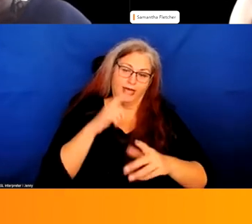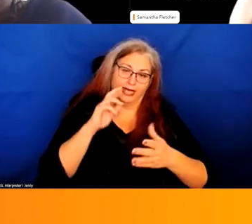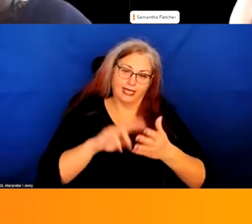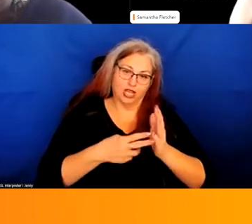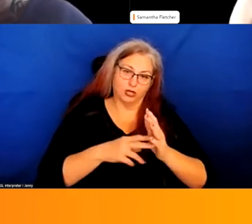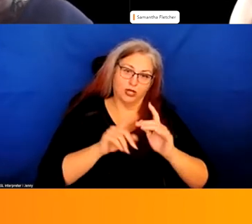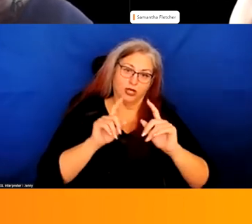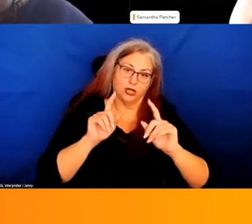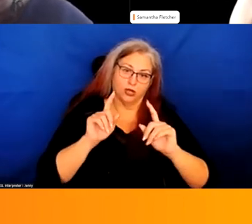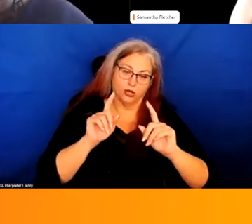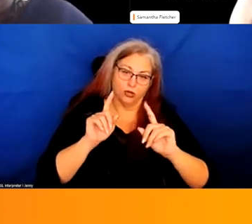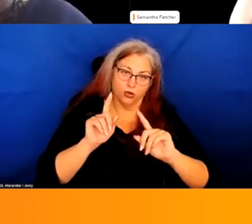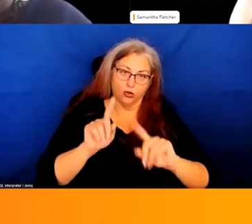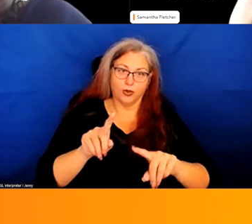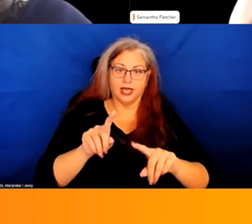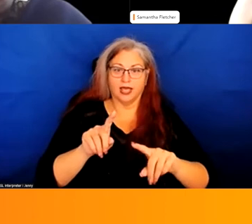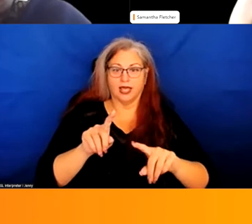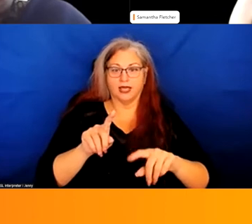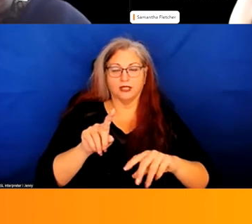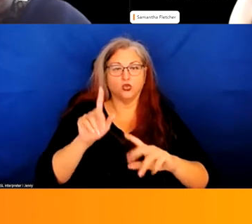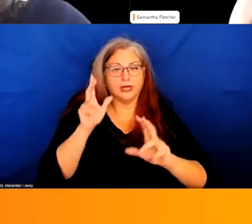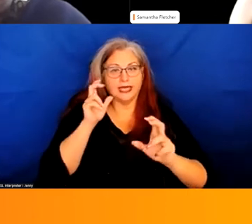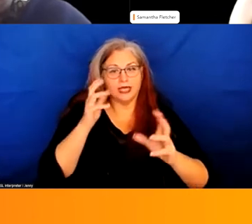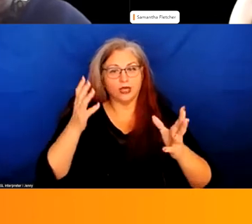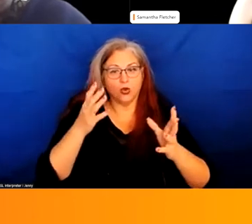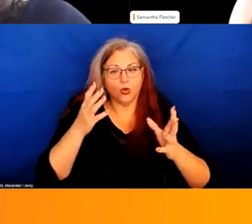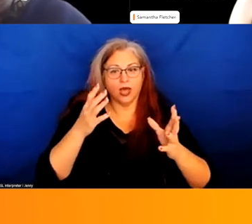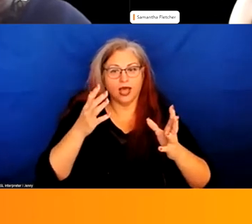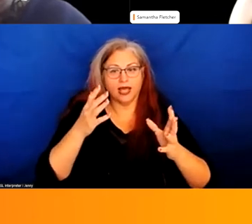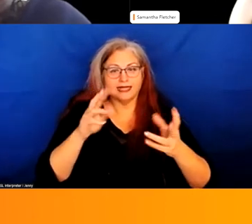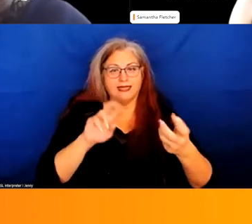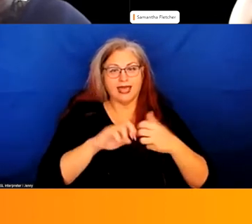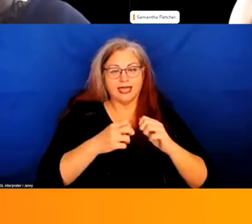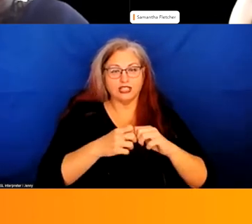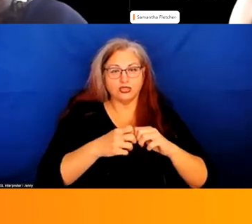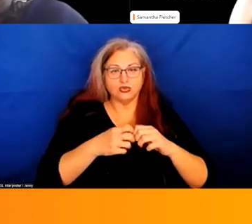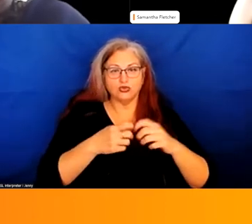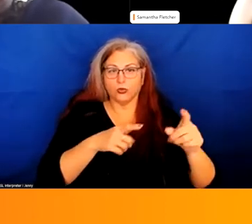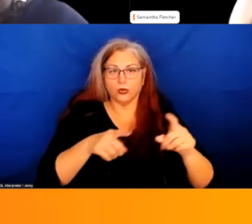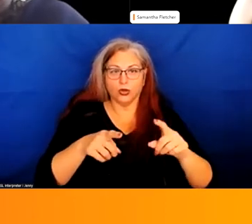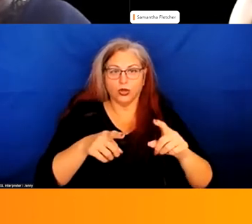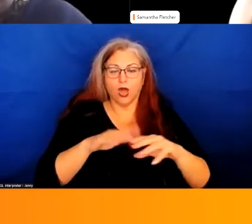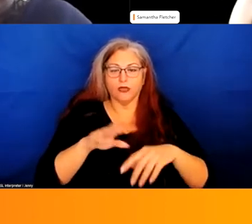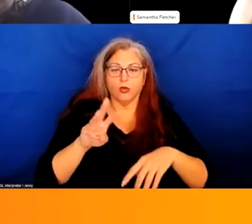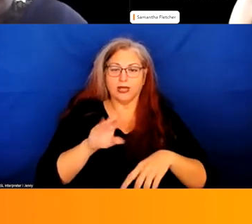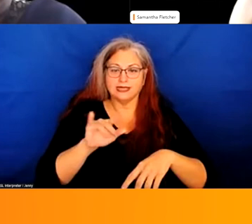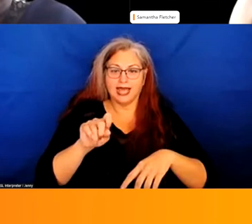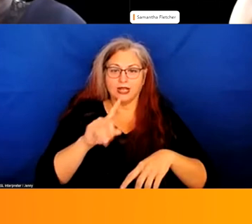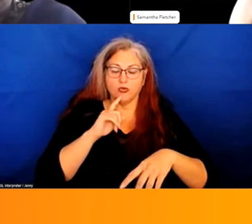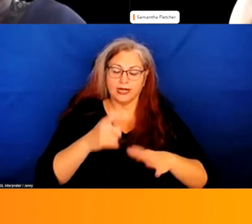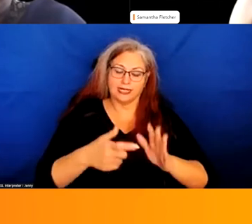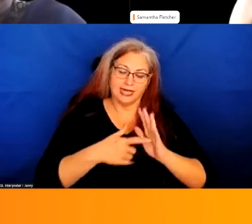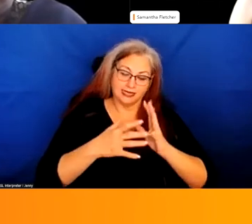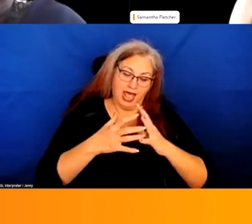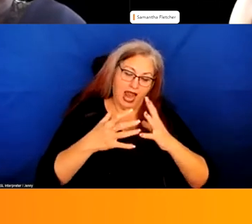on the south and the west side to hear what people wanted, what they needed and what, what the issues were. It takes a lot